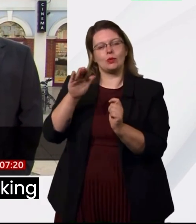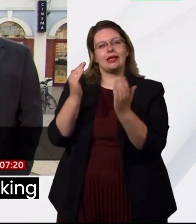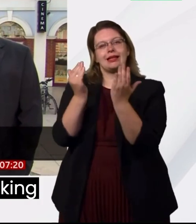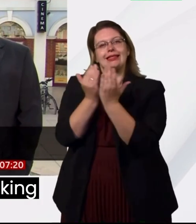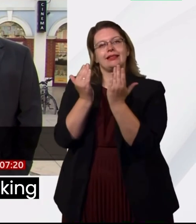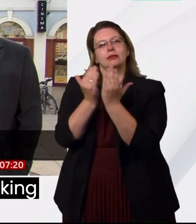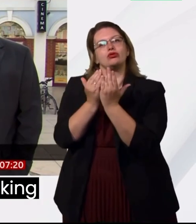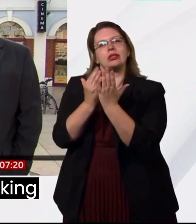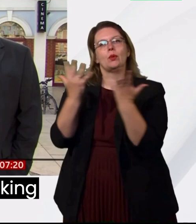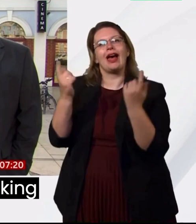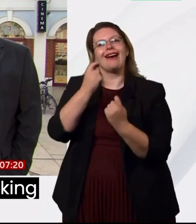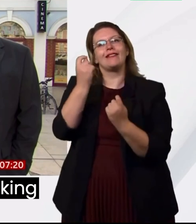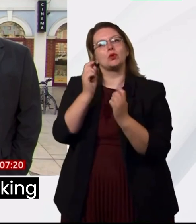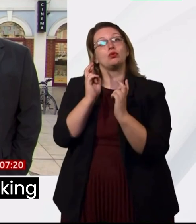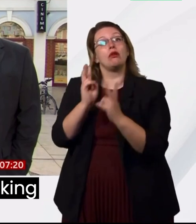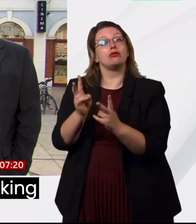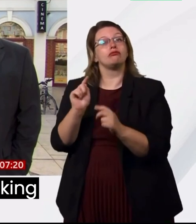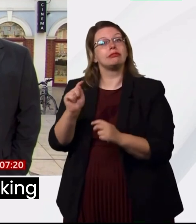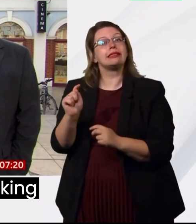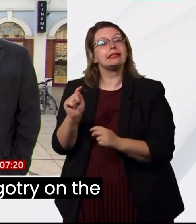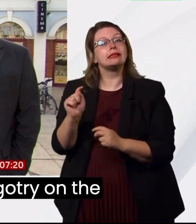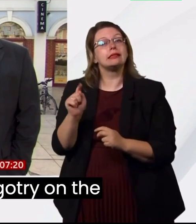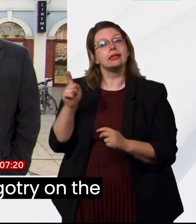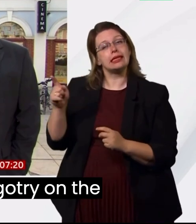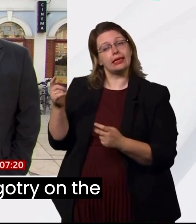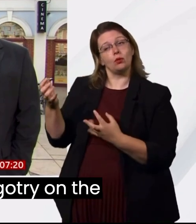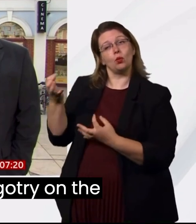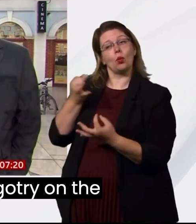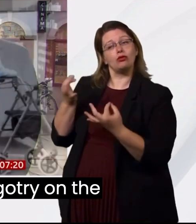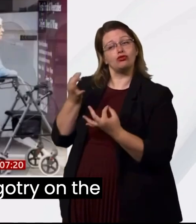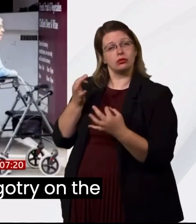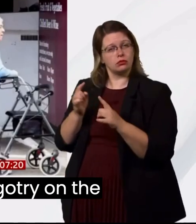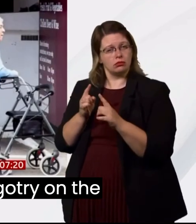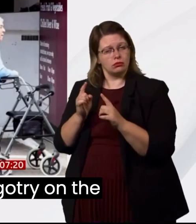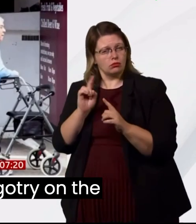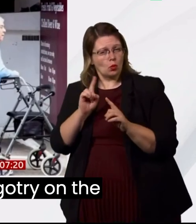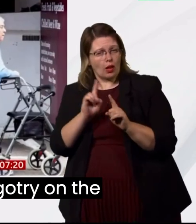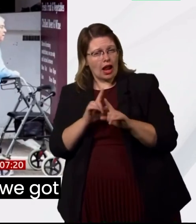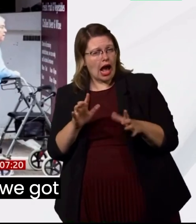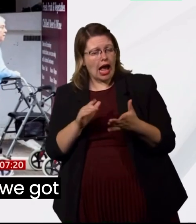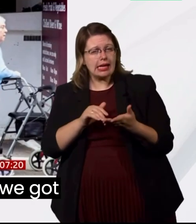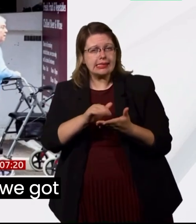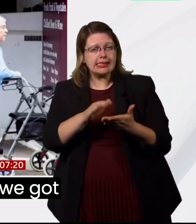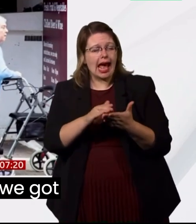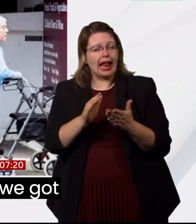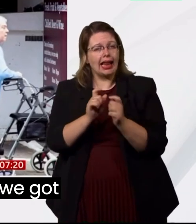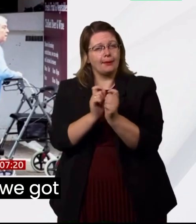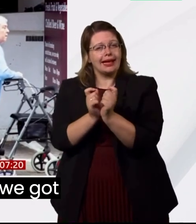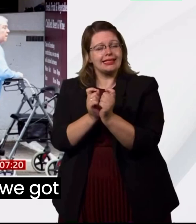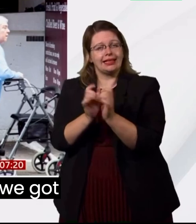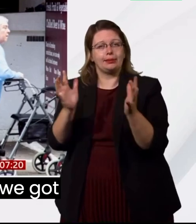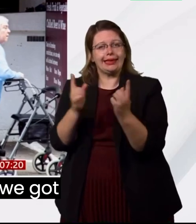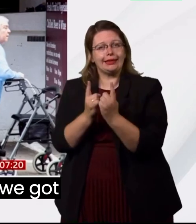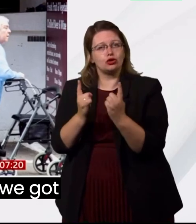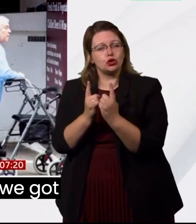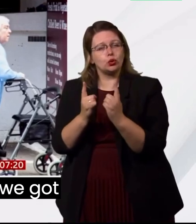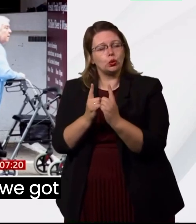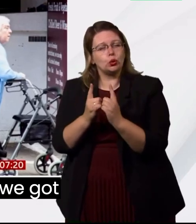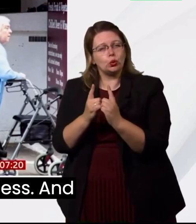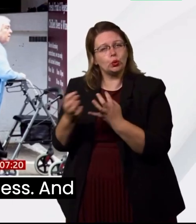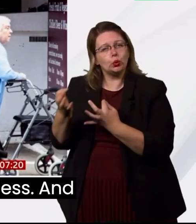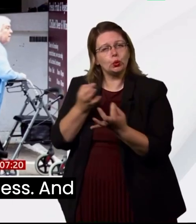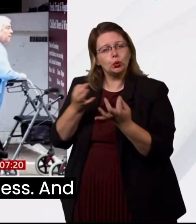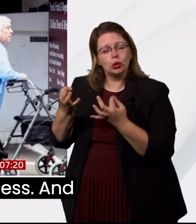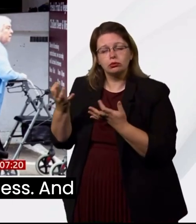Street. He was asking me how it was selling because you're on the street. And then we